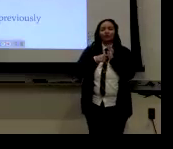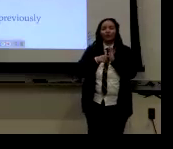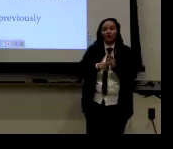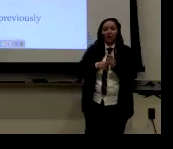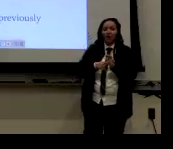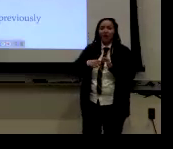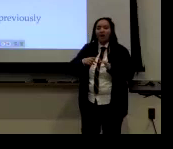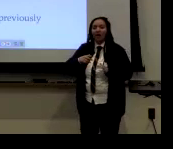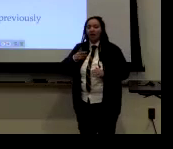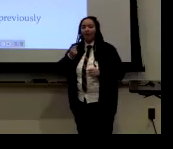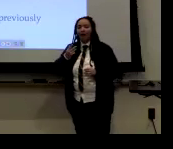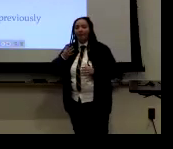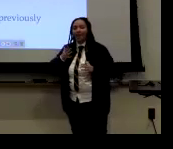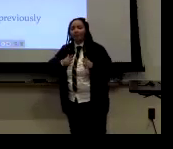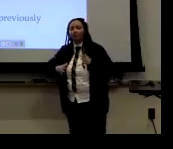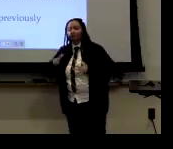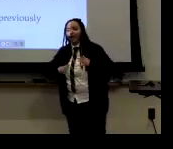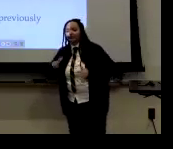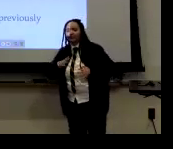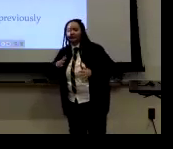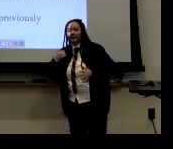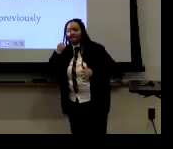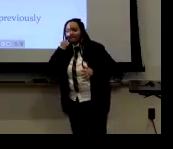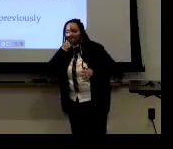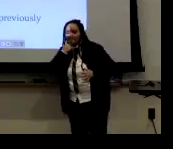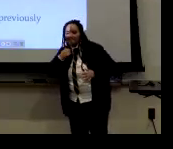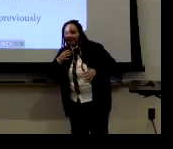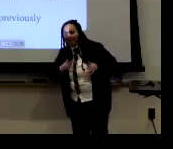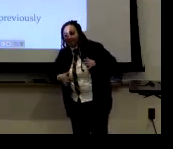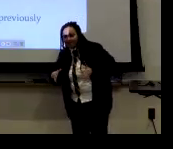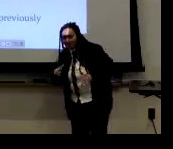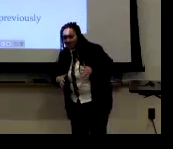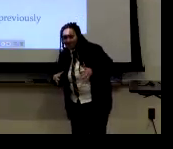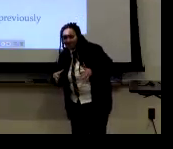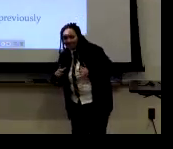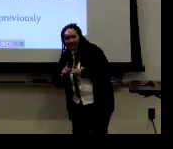show their dress.